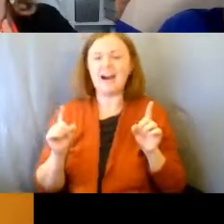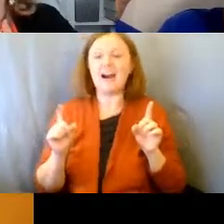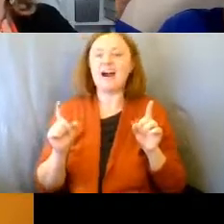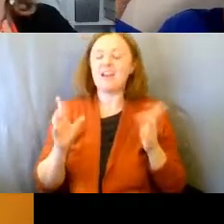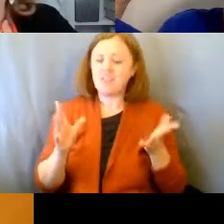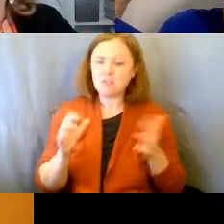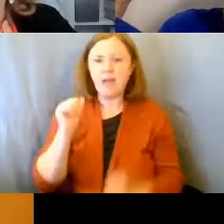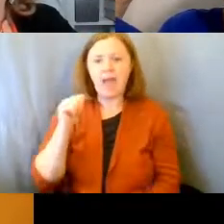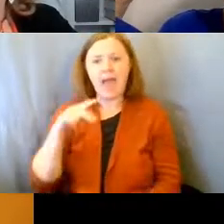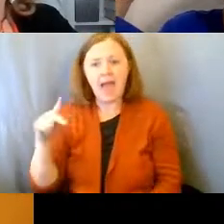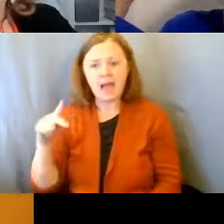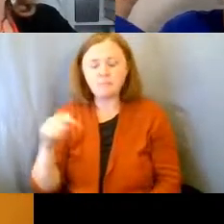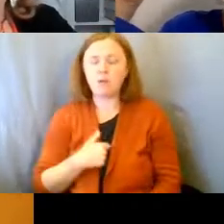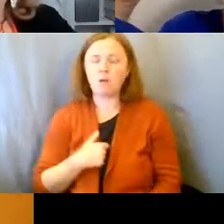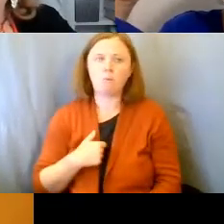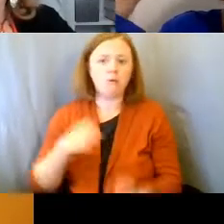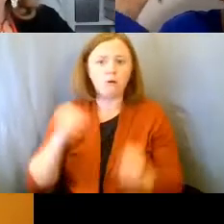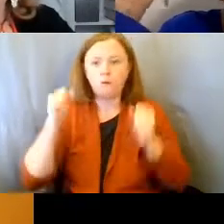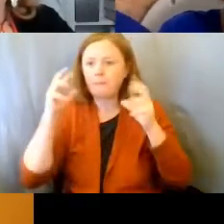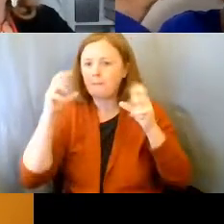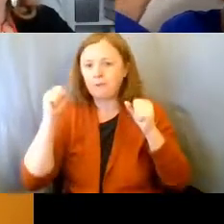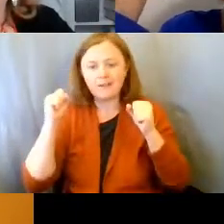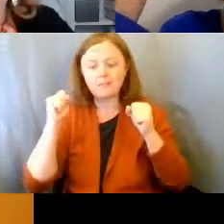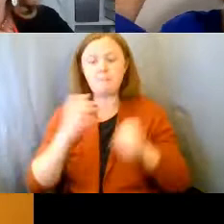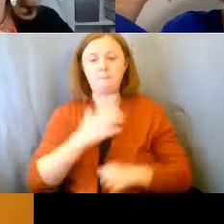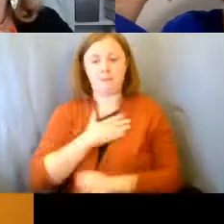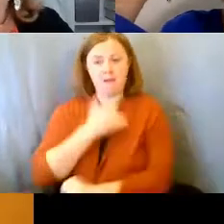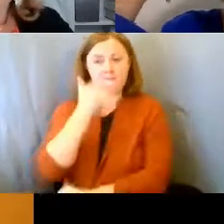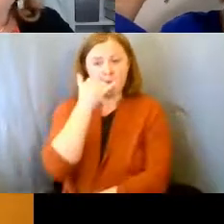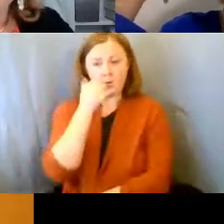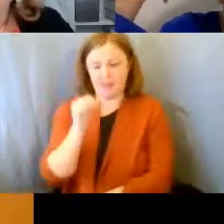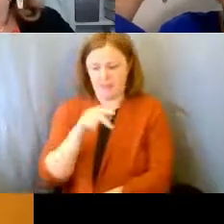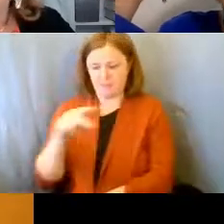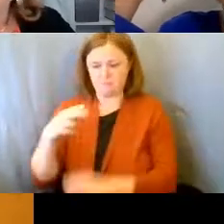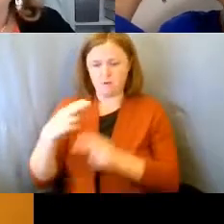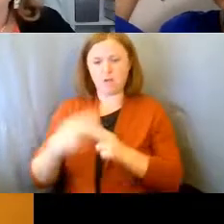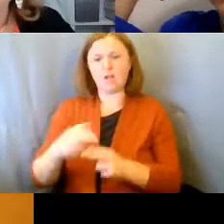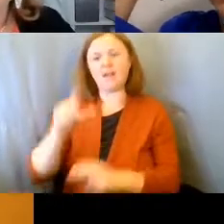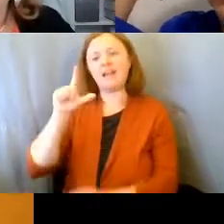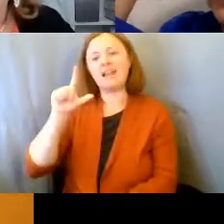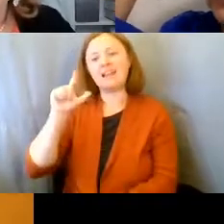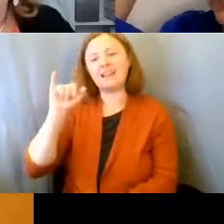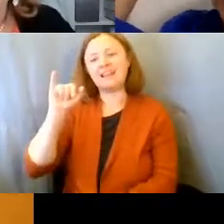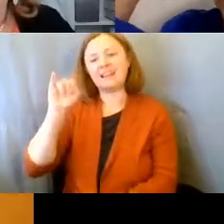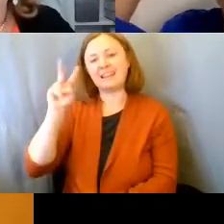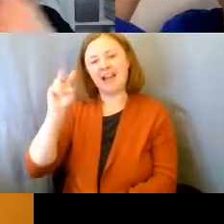there's apps that are incredible. I have on my phone an app. It's called Life 360.